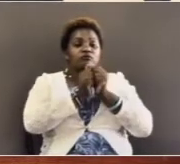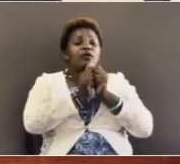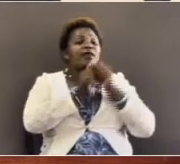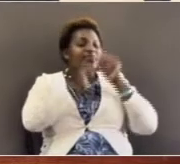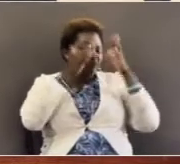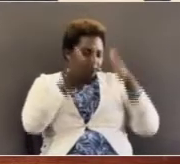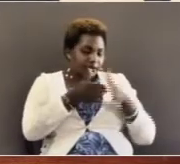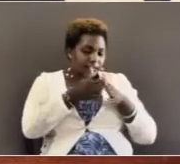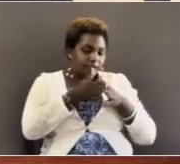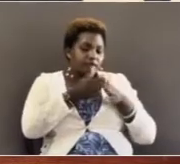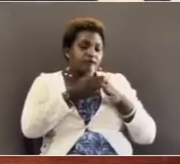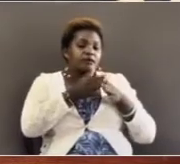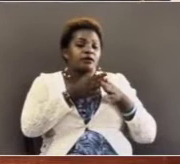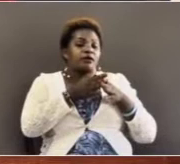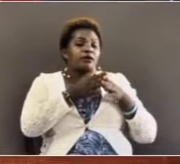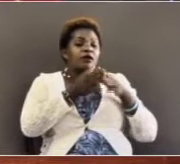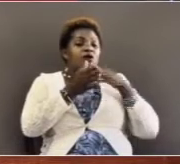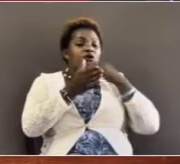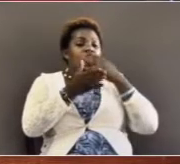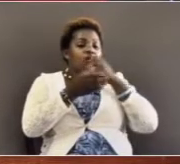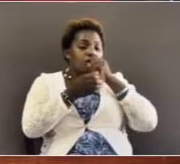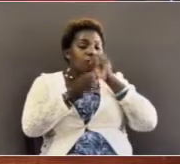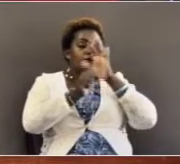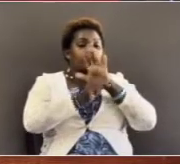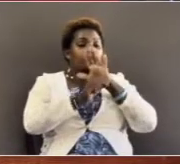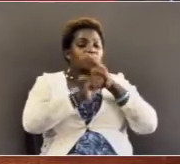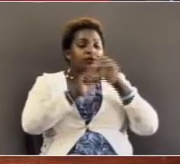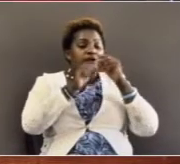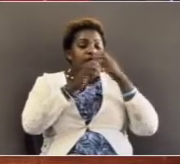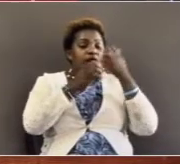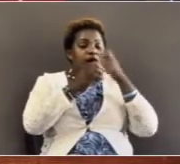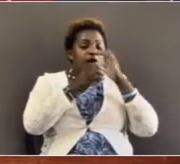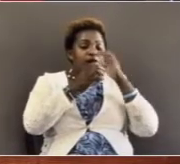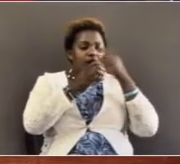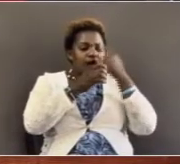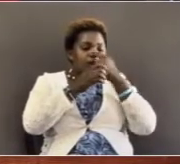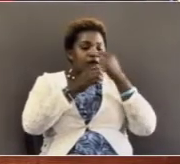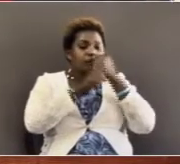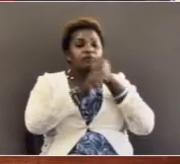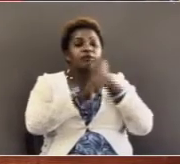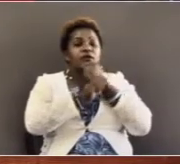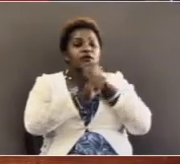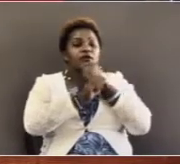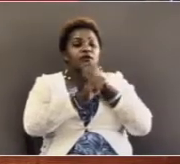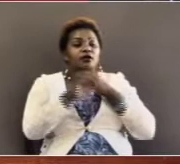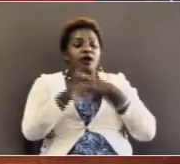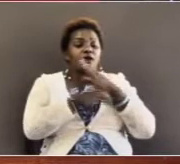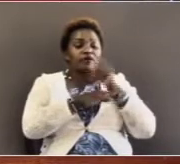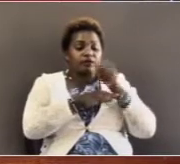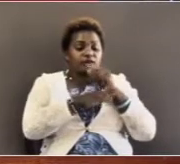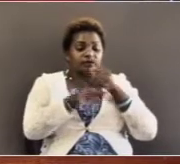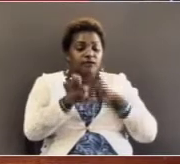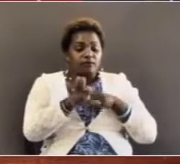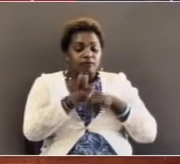This is the covenant I will make with the house of Israel after that